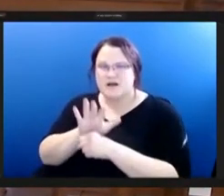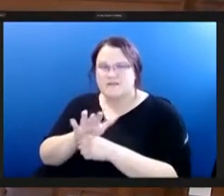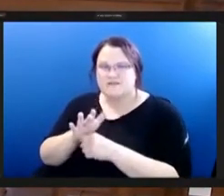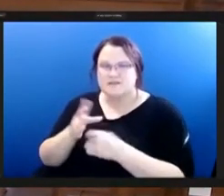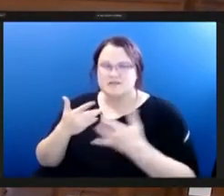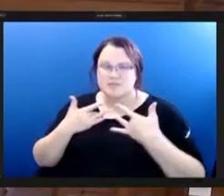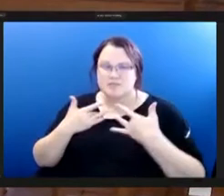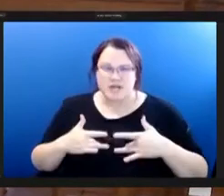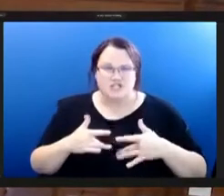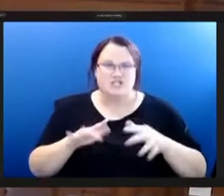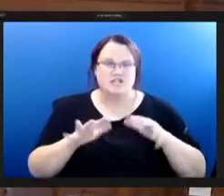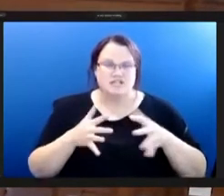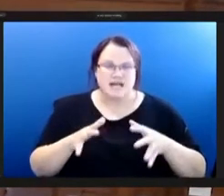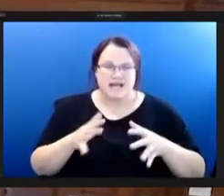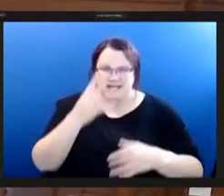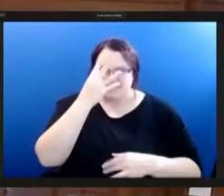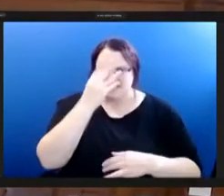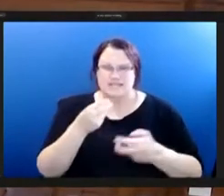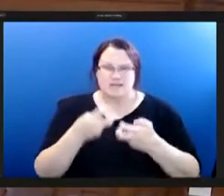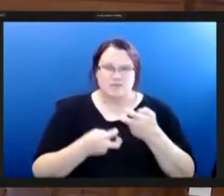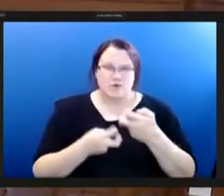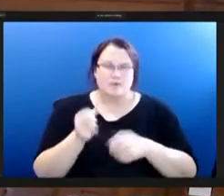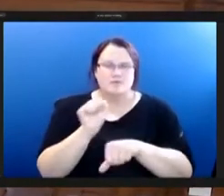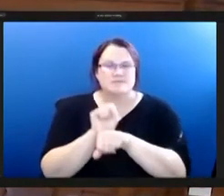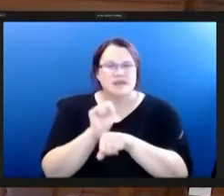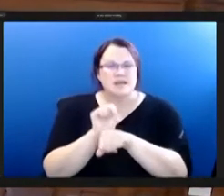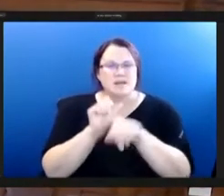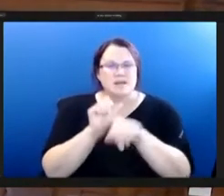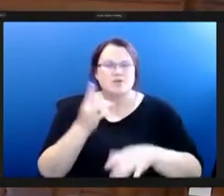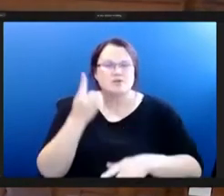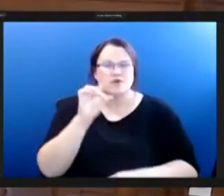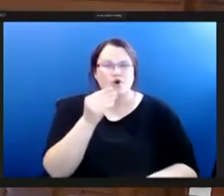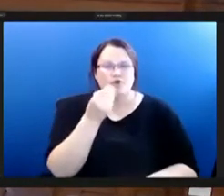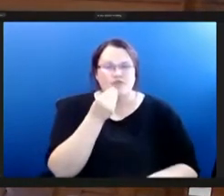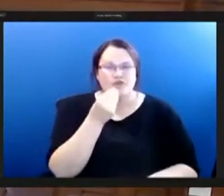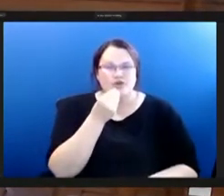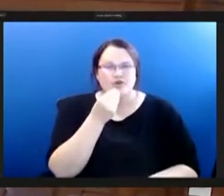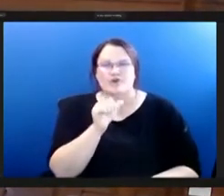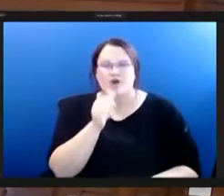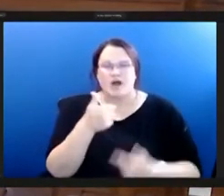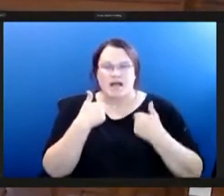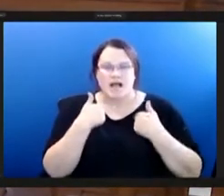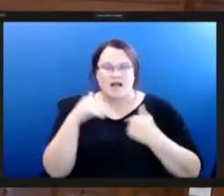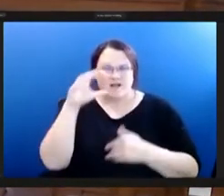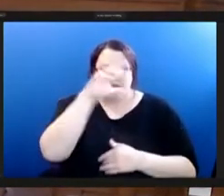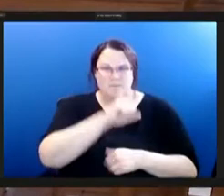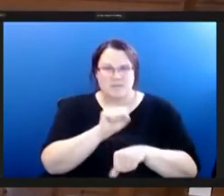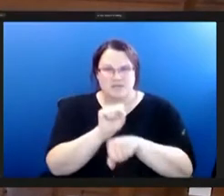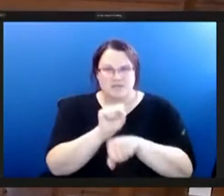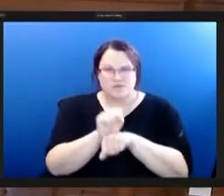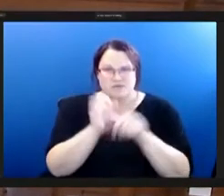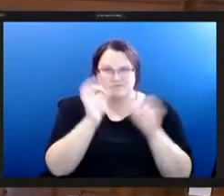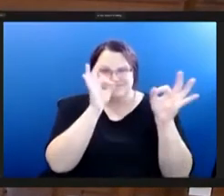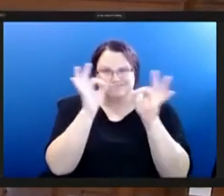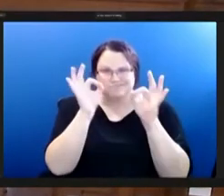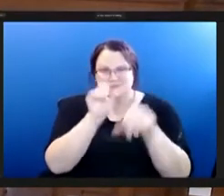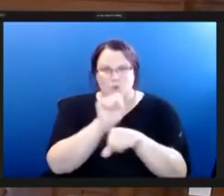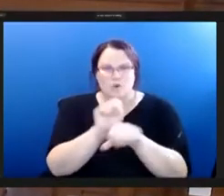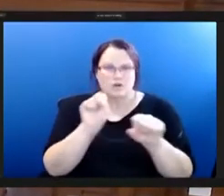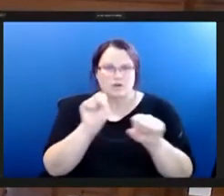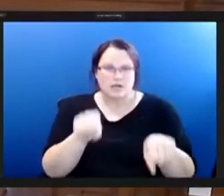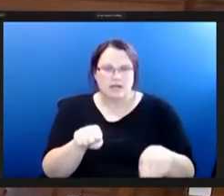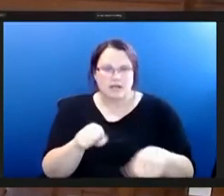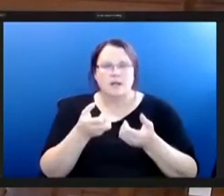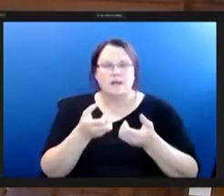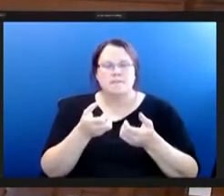and sleep problems so employees who are food insecure are more likely to miss work and be distracted at work and lose